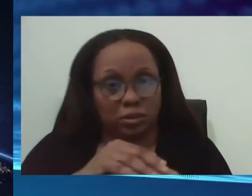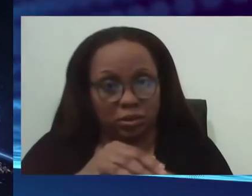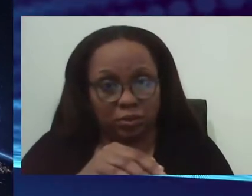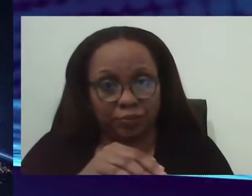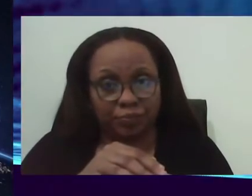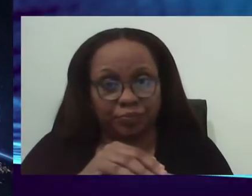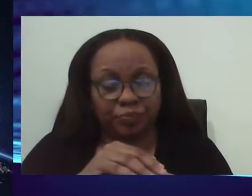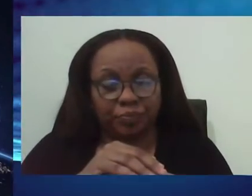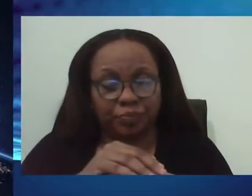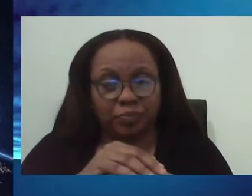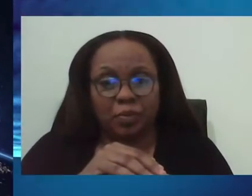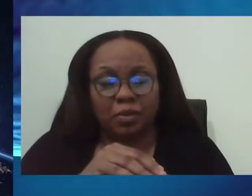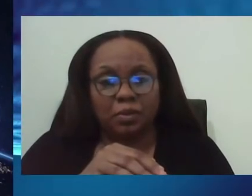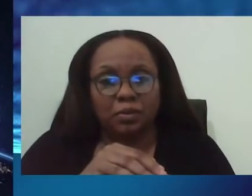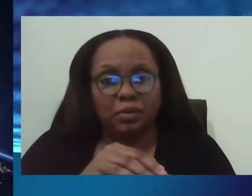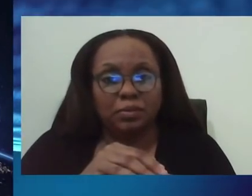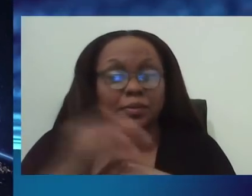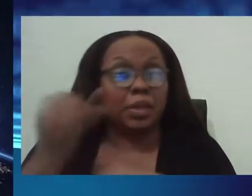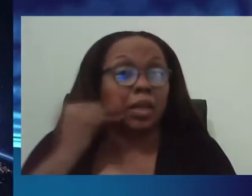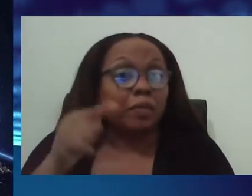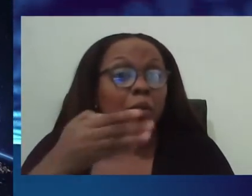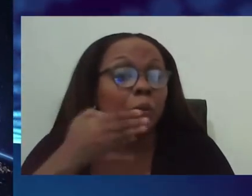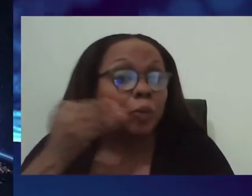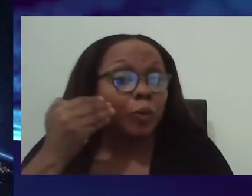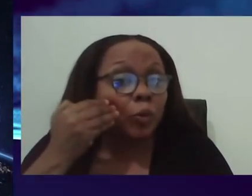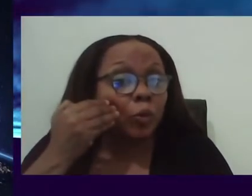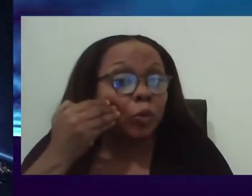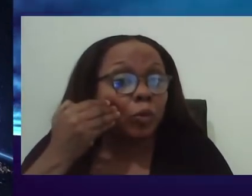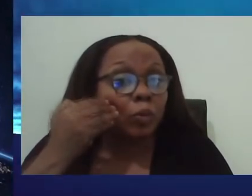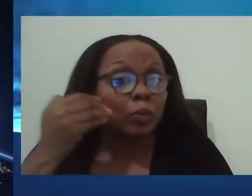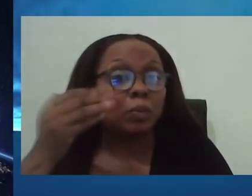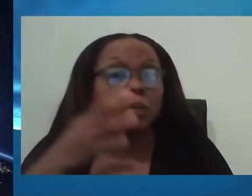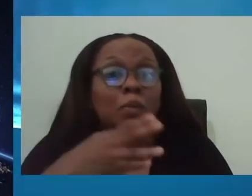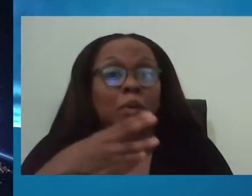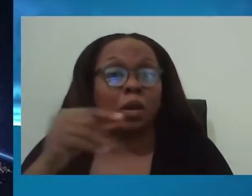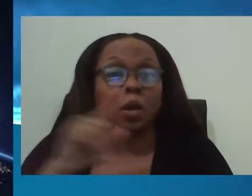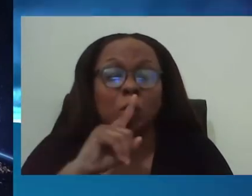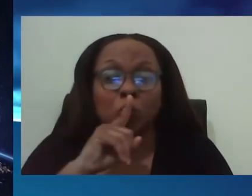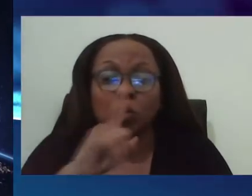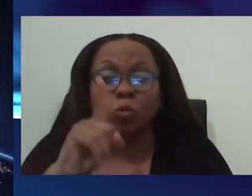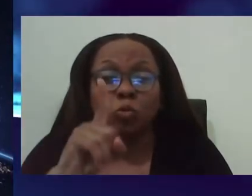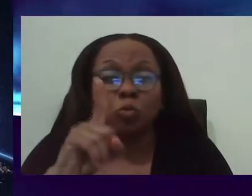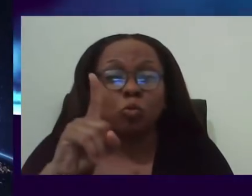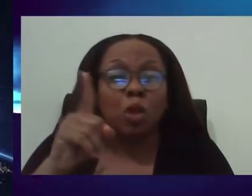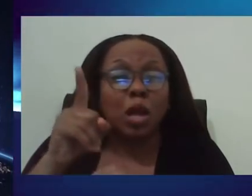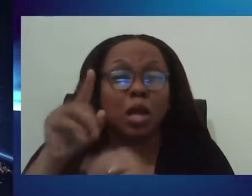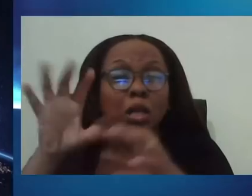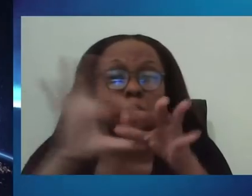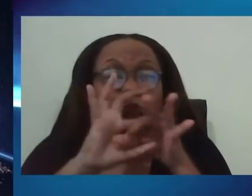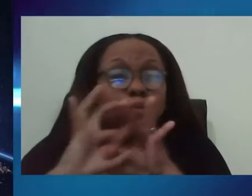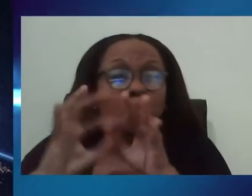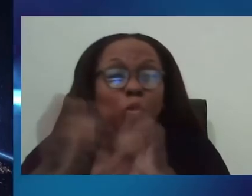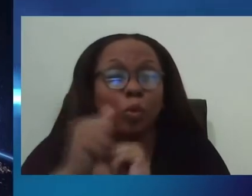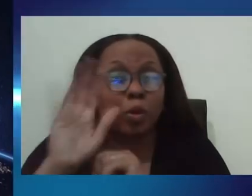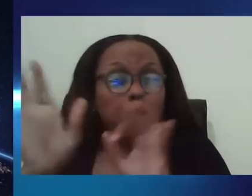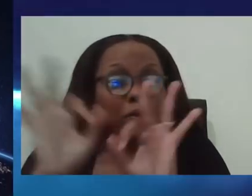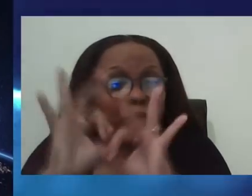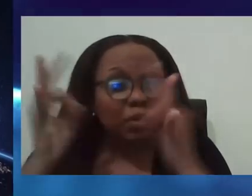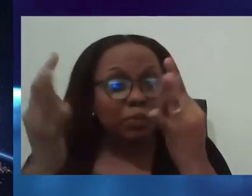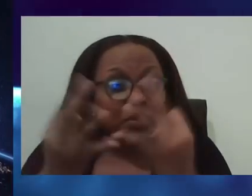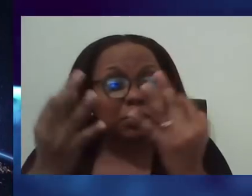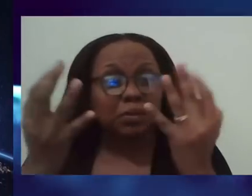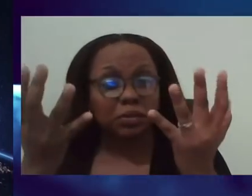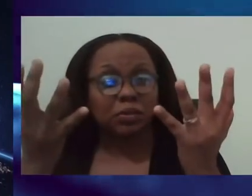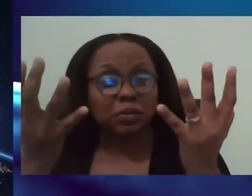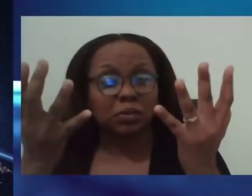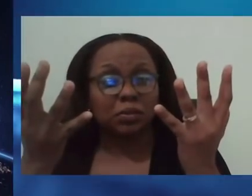anytime that you are in your household and being in close contact with your family members for a prolonged period of time. We used to